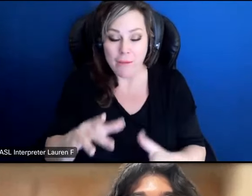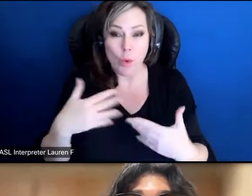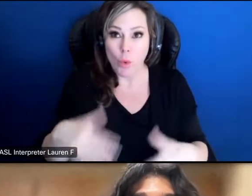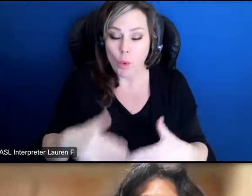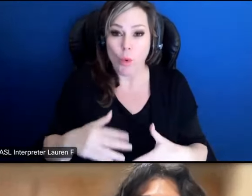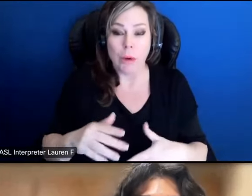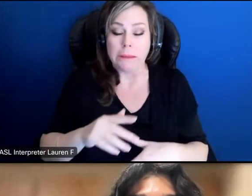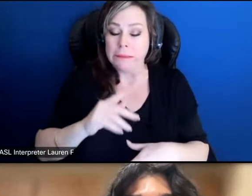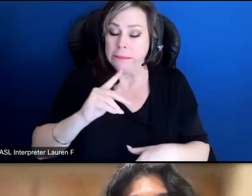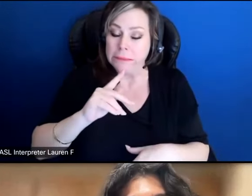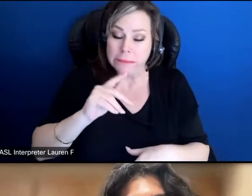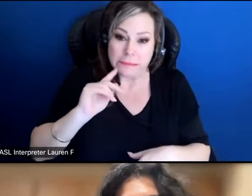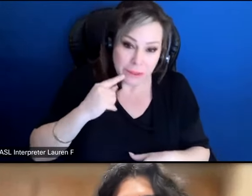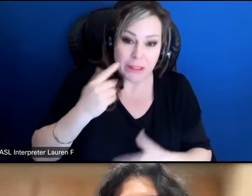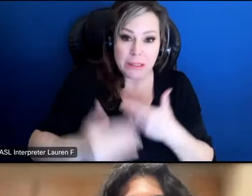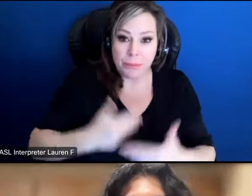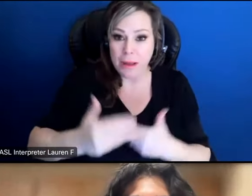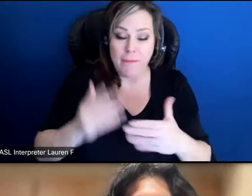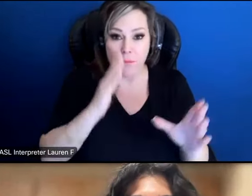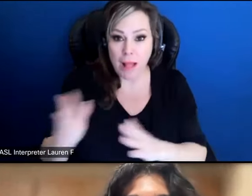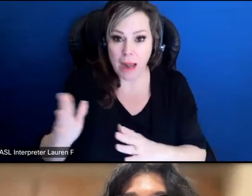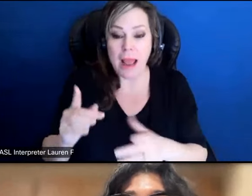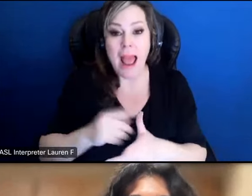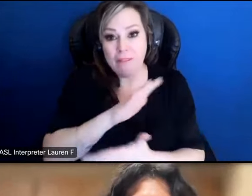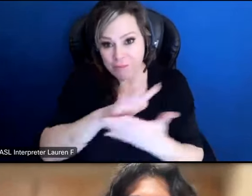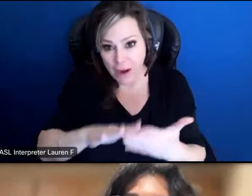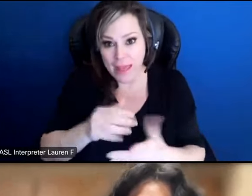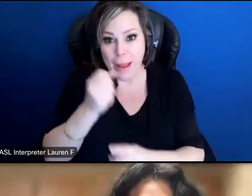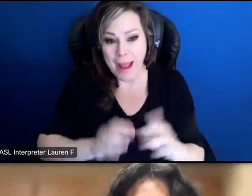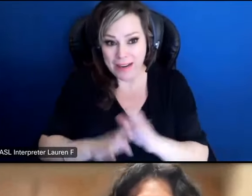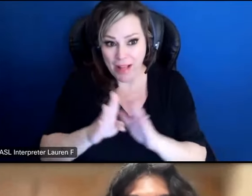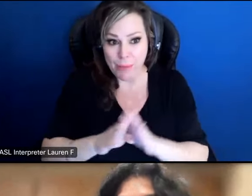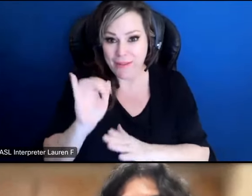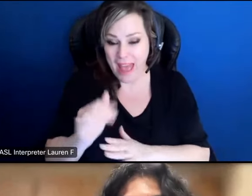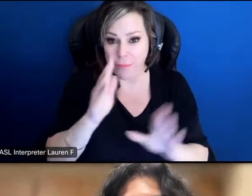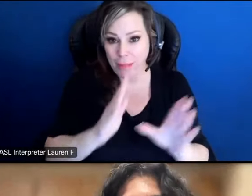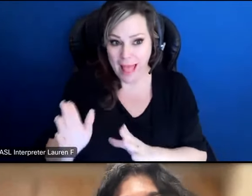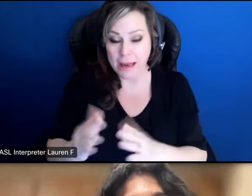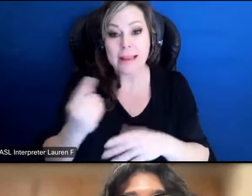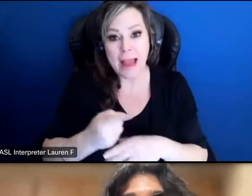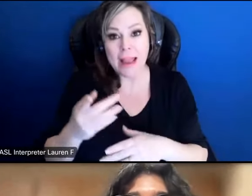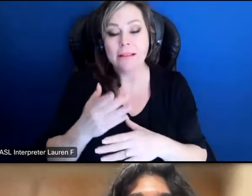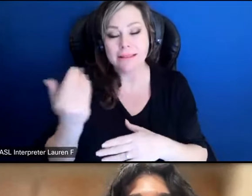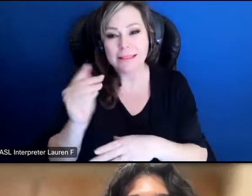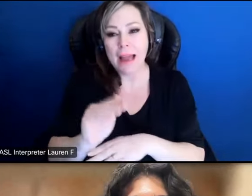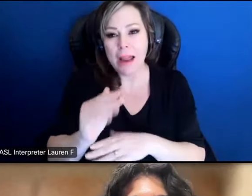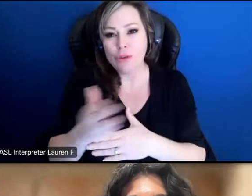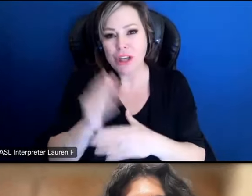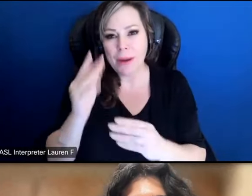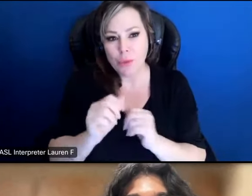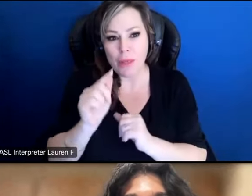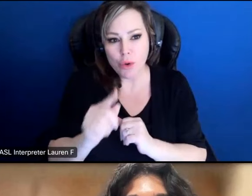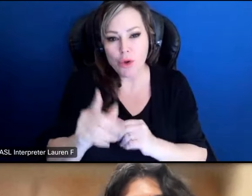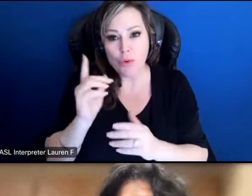and there are considerations and factors that impact its overall development and tonight we'll share some of that information with you and give you the opportunity to ask some questions